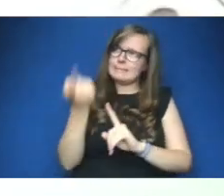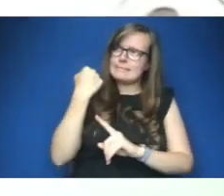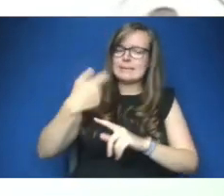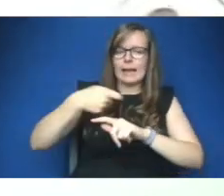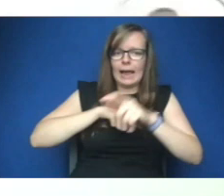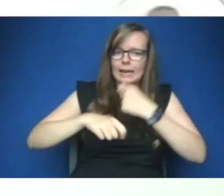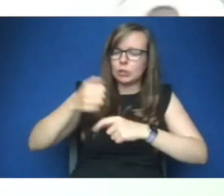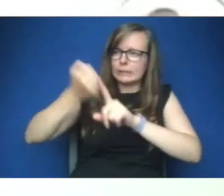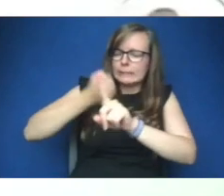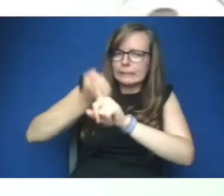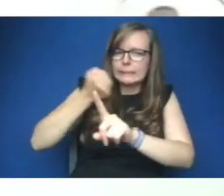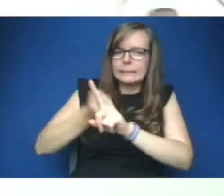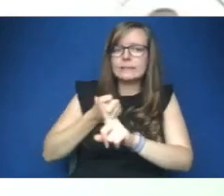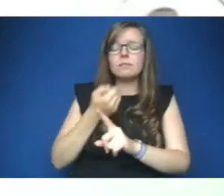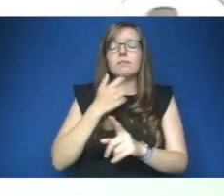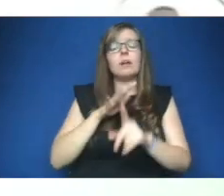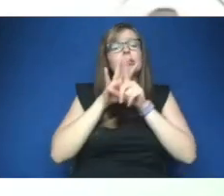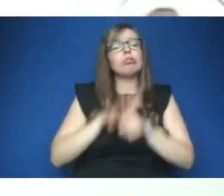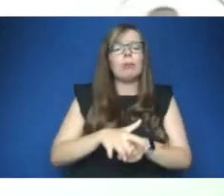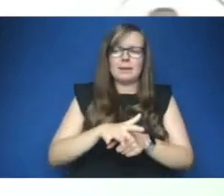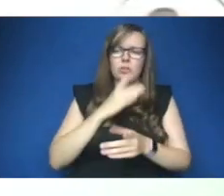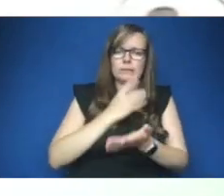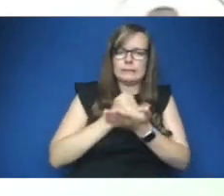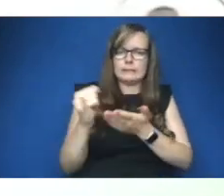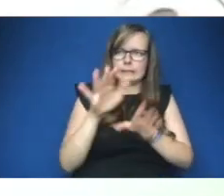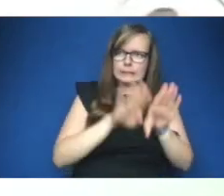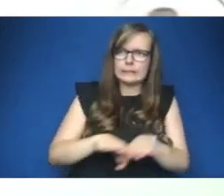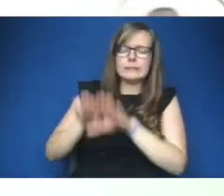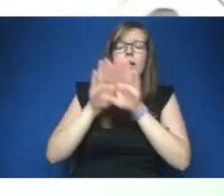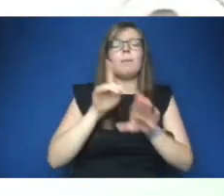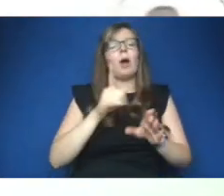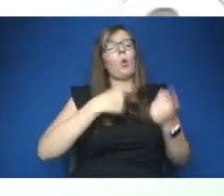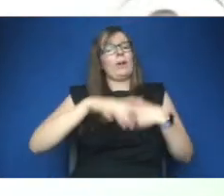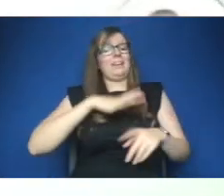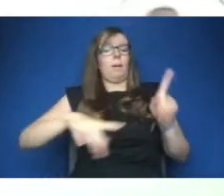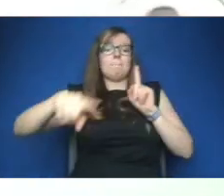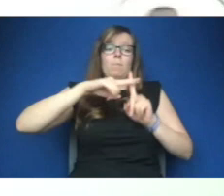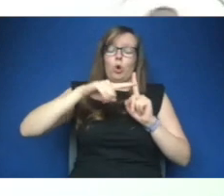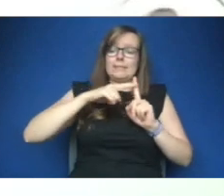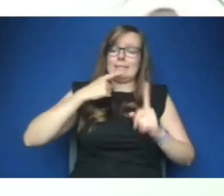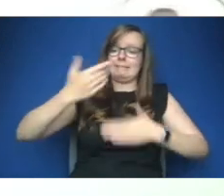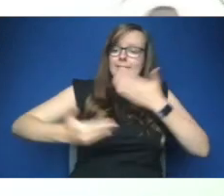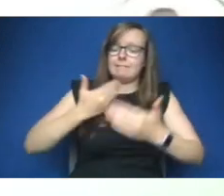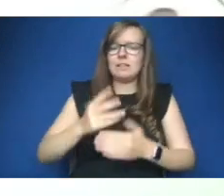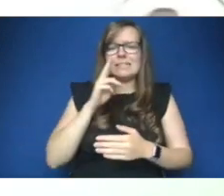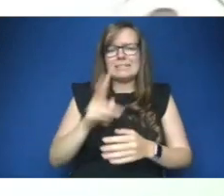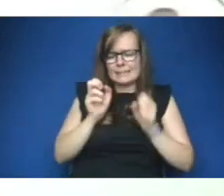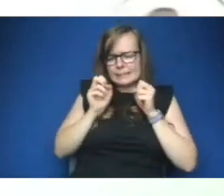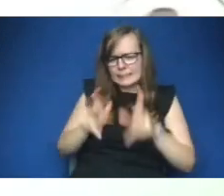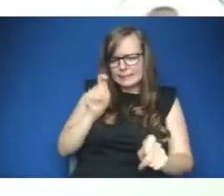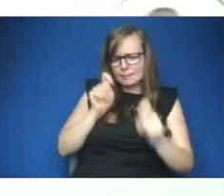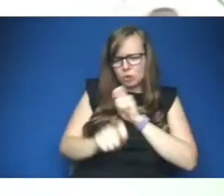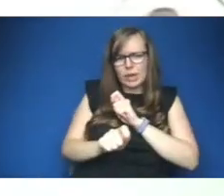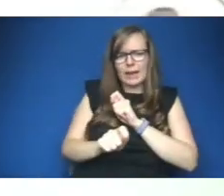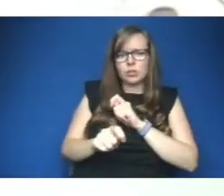-discrimination approaches but we need to have positive action to see systemic changes in our institutions both